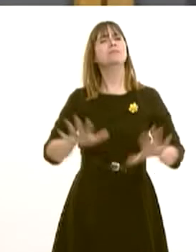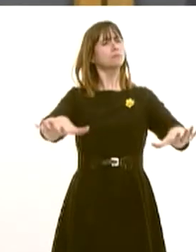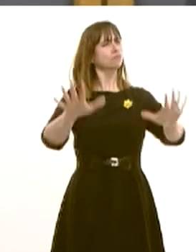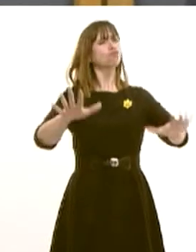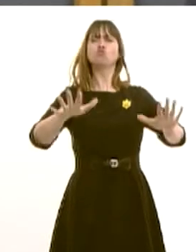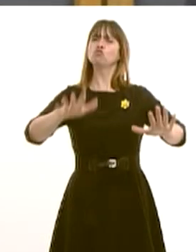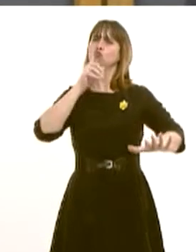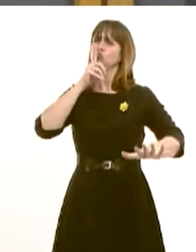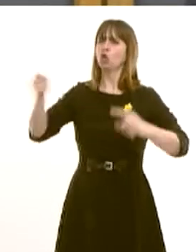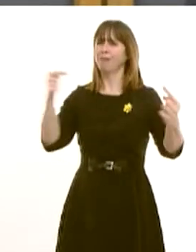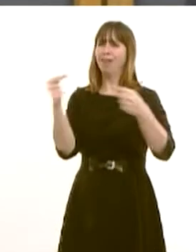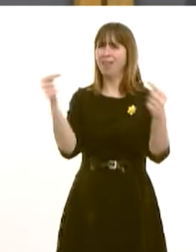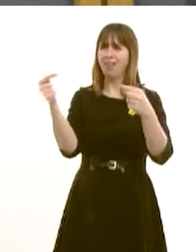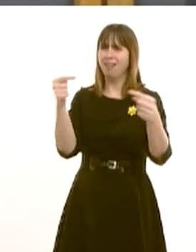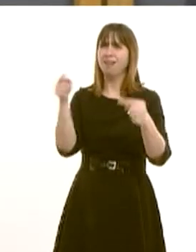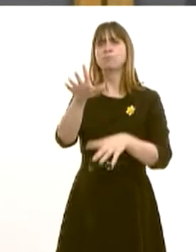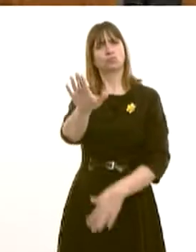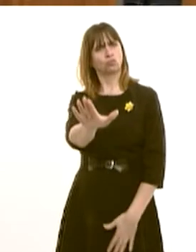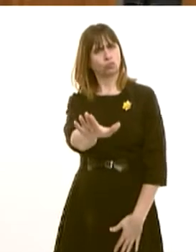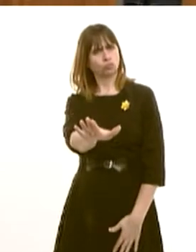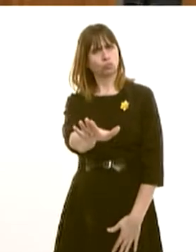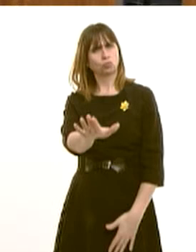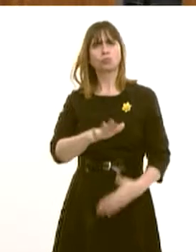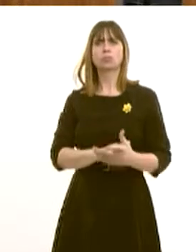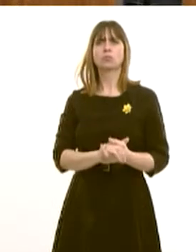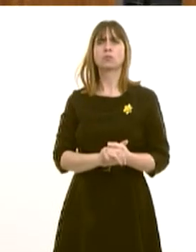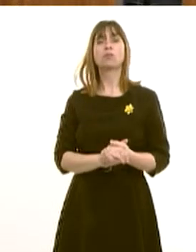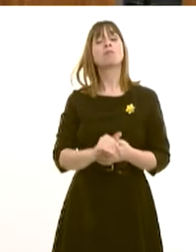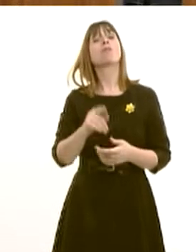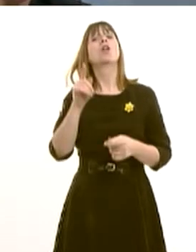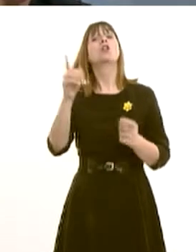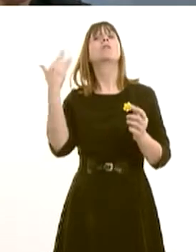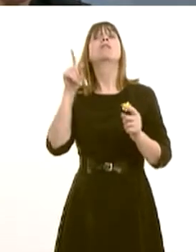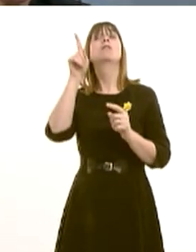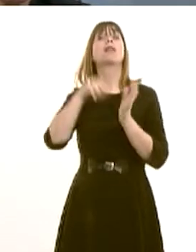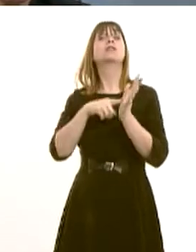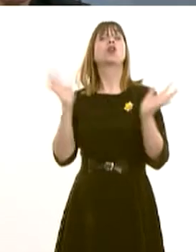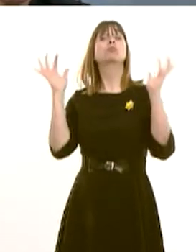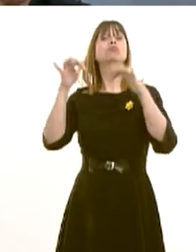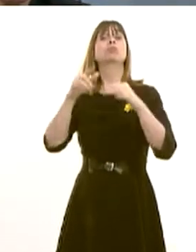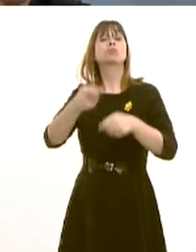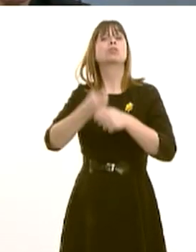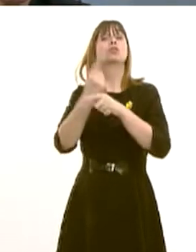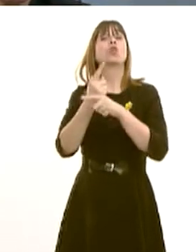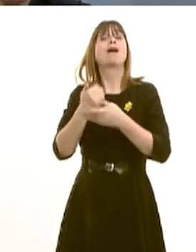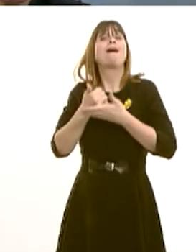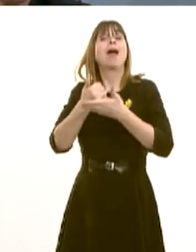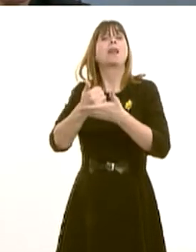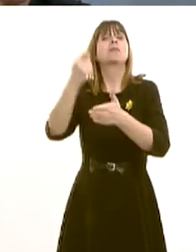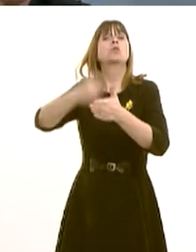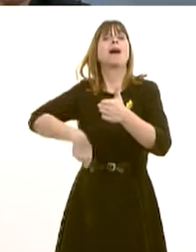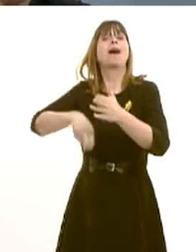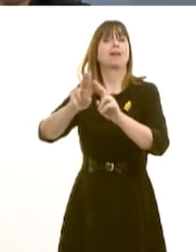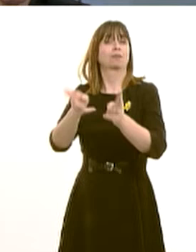First Minister, one of the other pledges you talked of coming out of your conference was the help to buy scheme that your government,